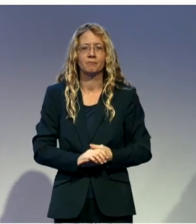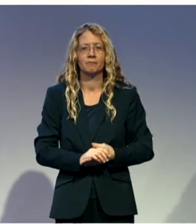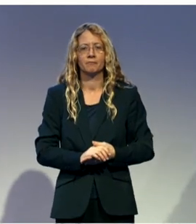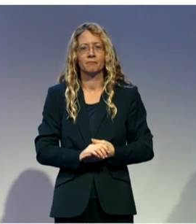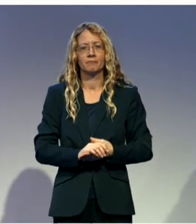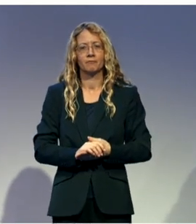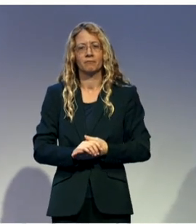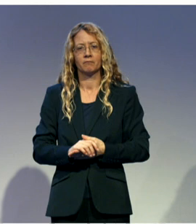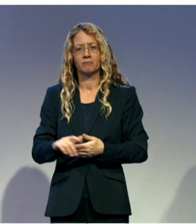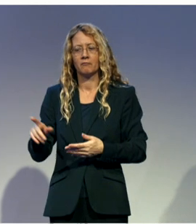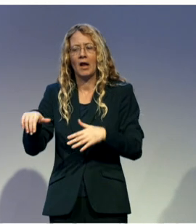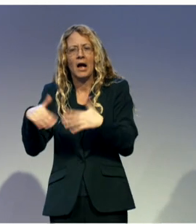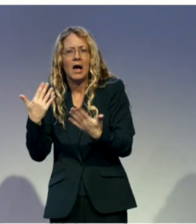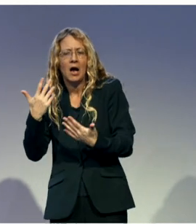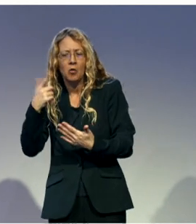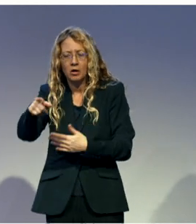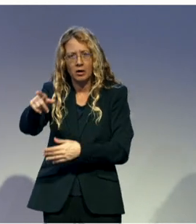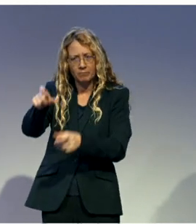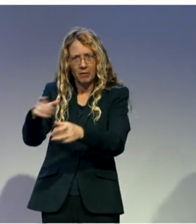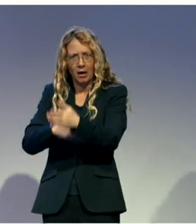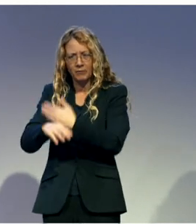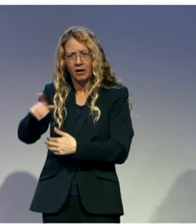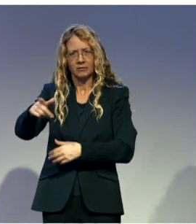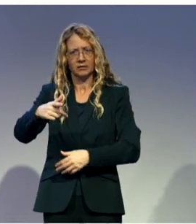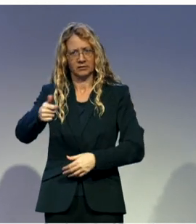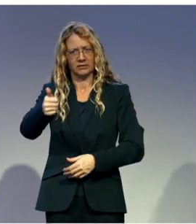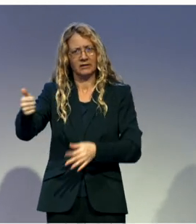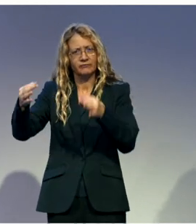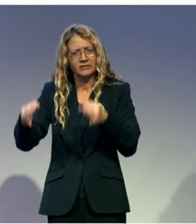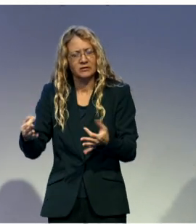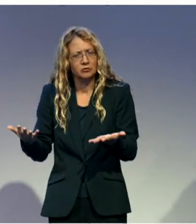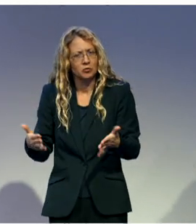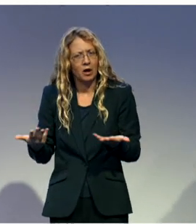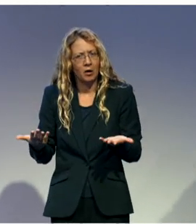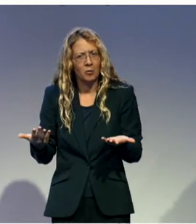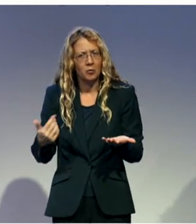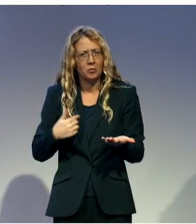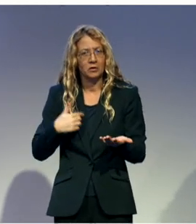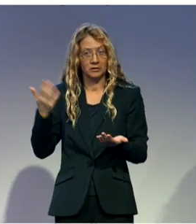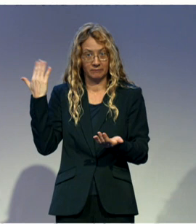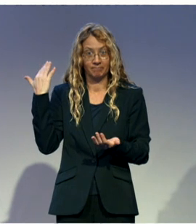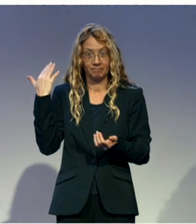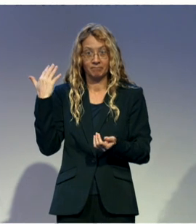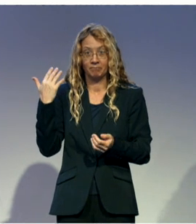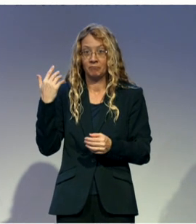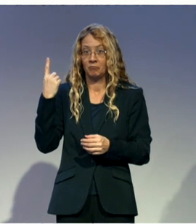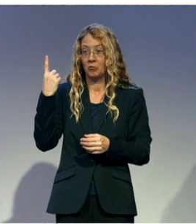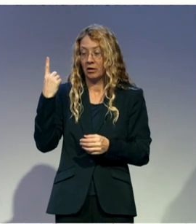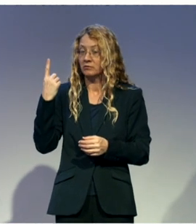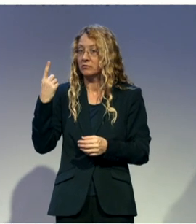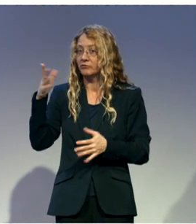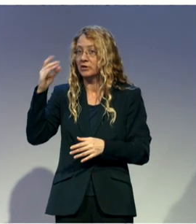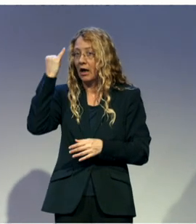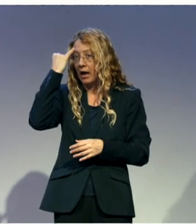we started now putting up some strategic direction on the work that we wanted to do.